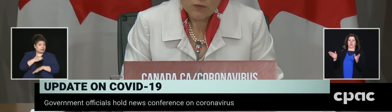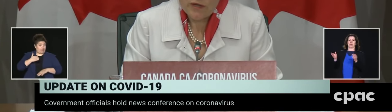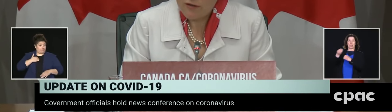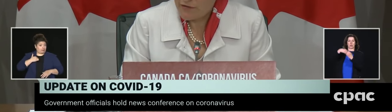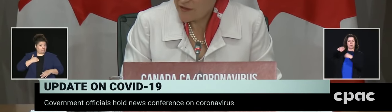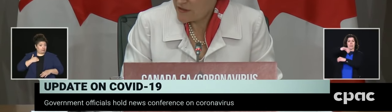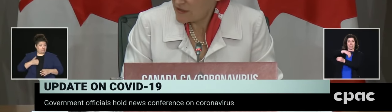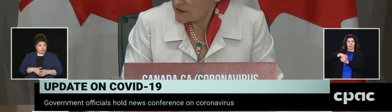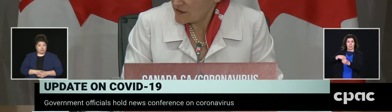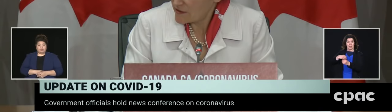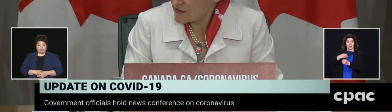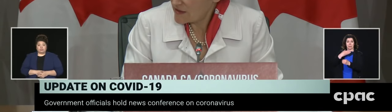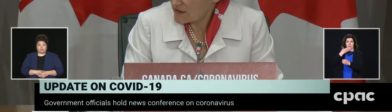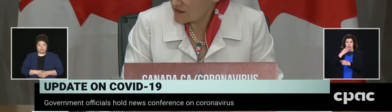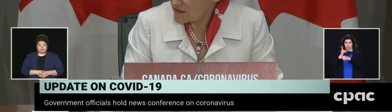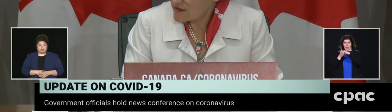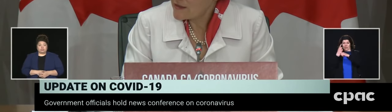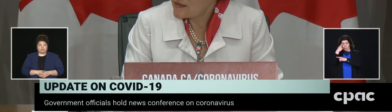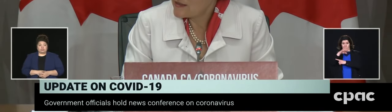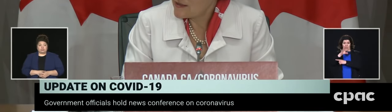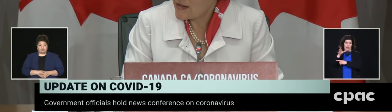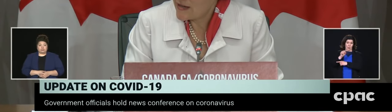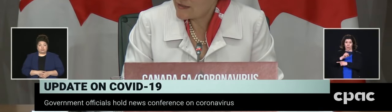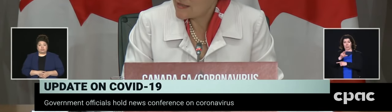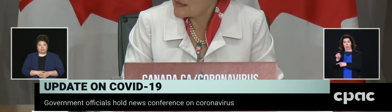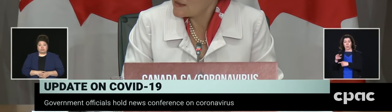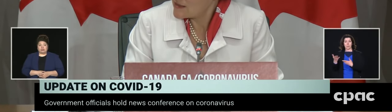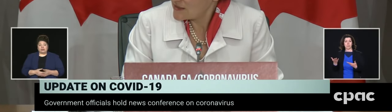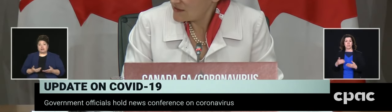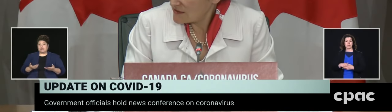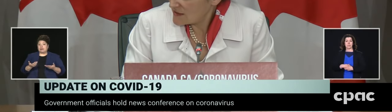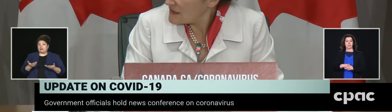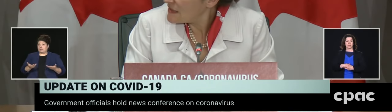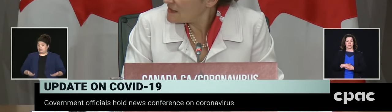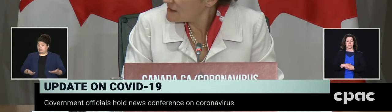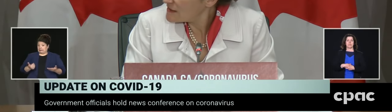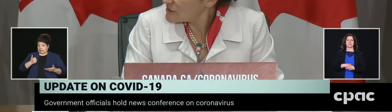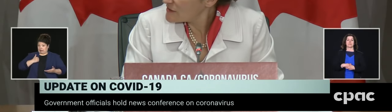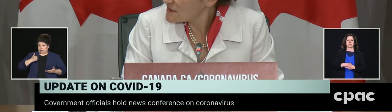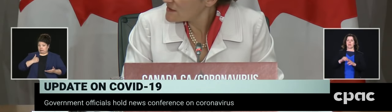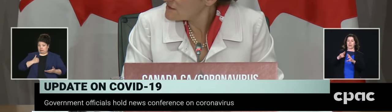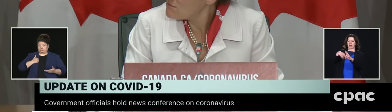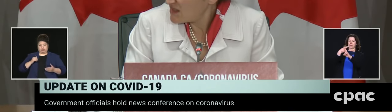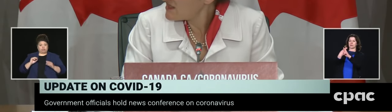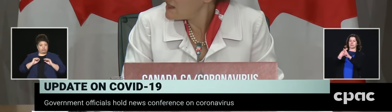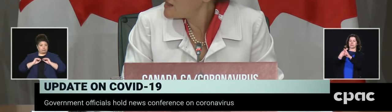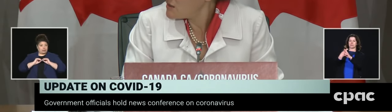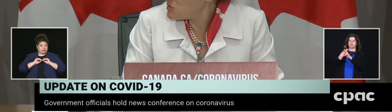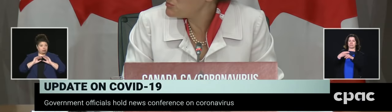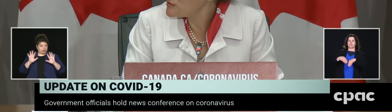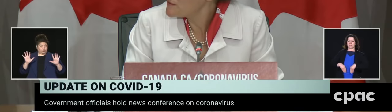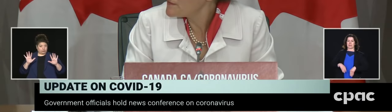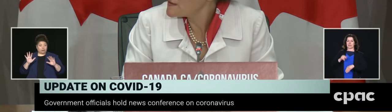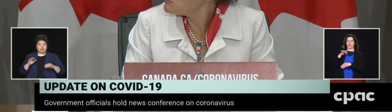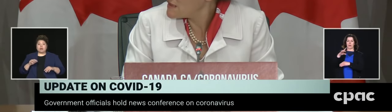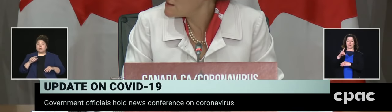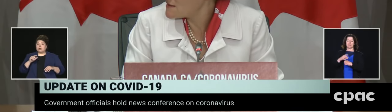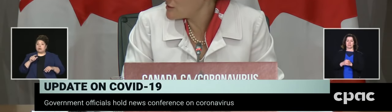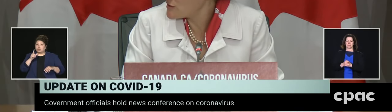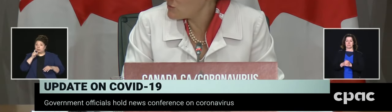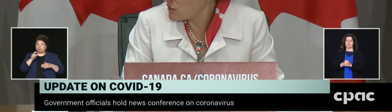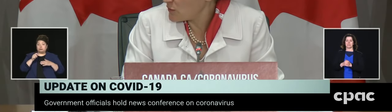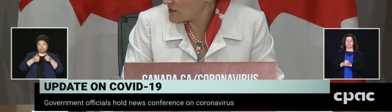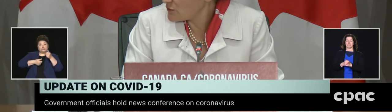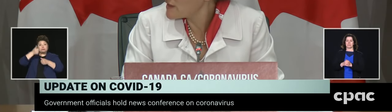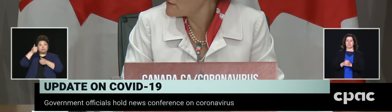We are very clear in Canada that Canadian leaders and Canadian people make